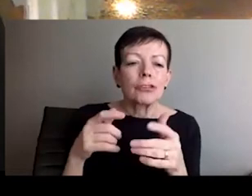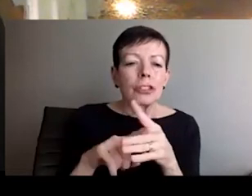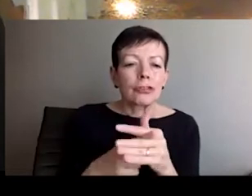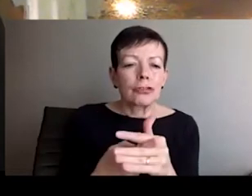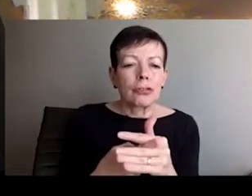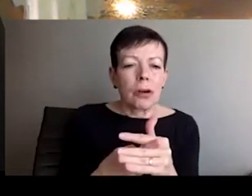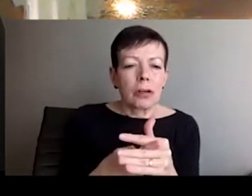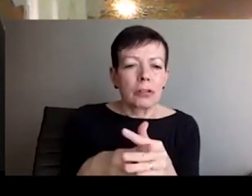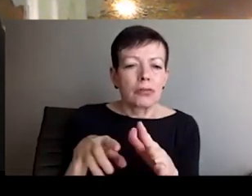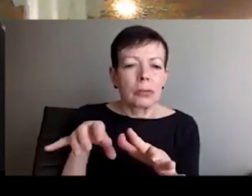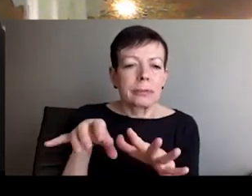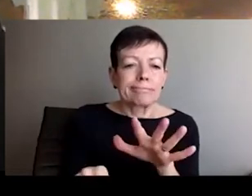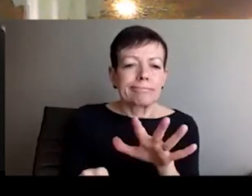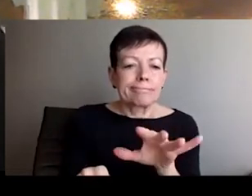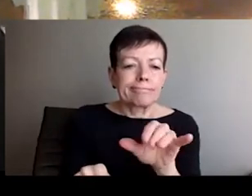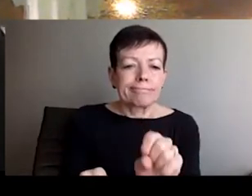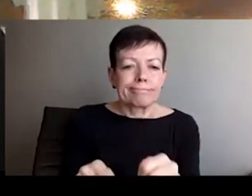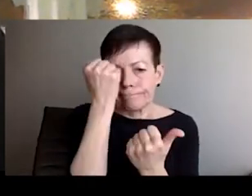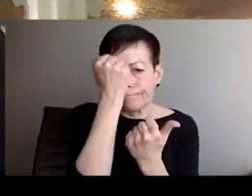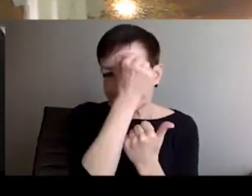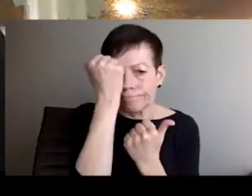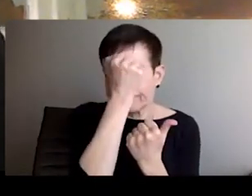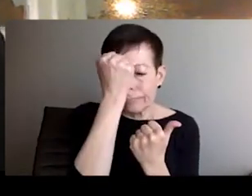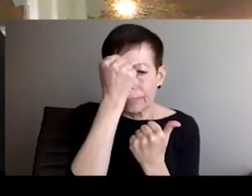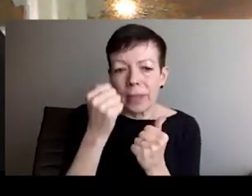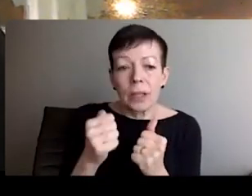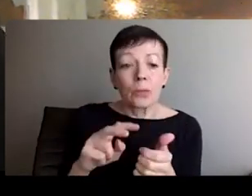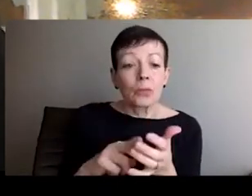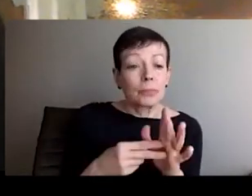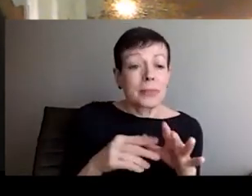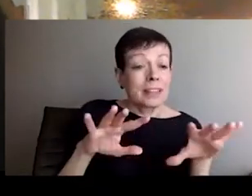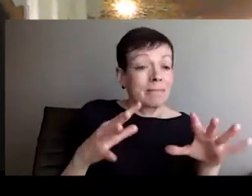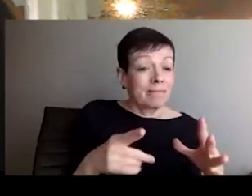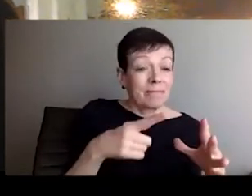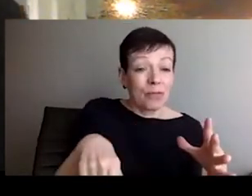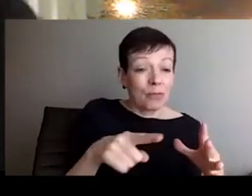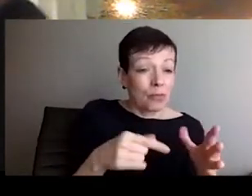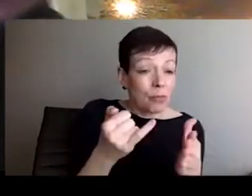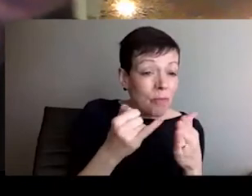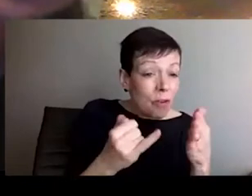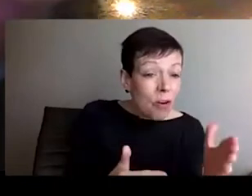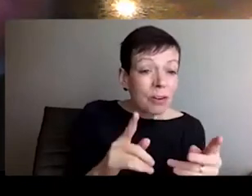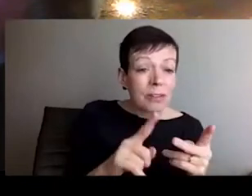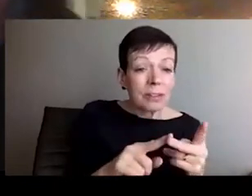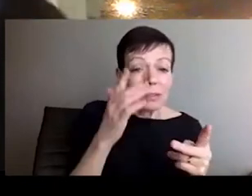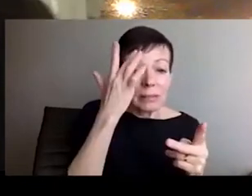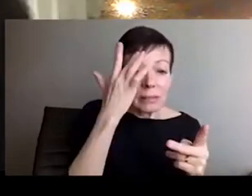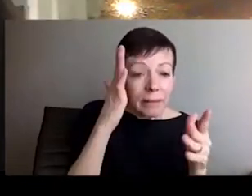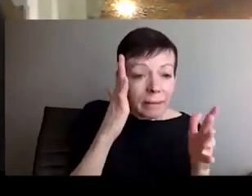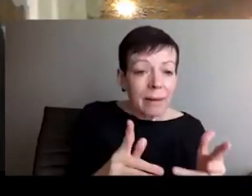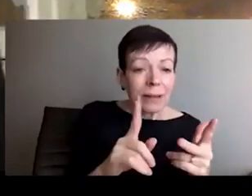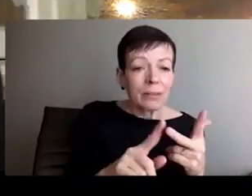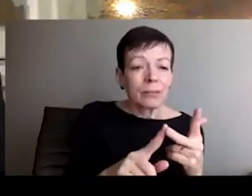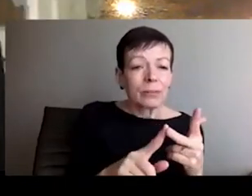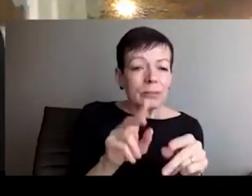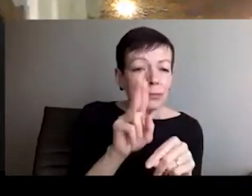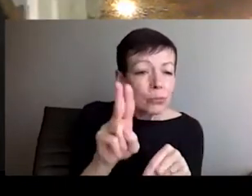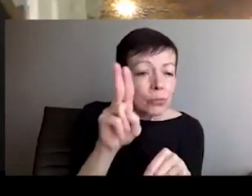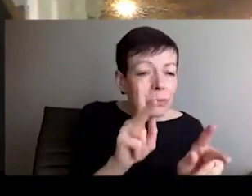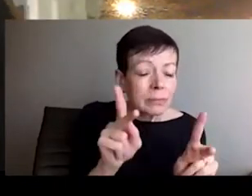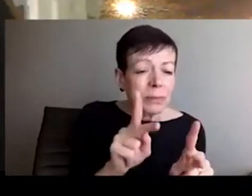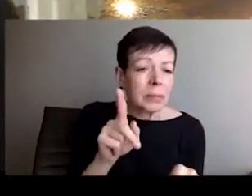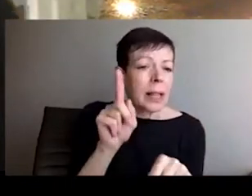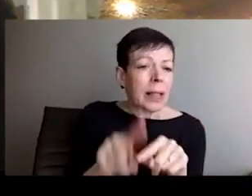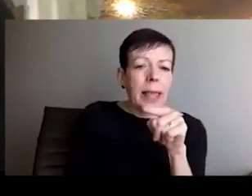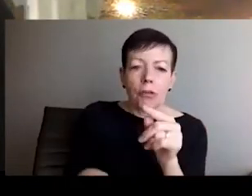past, because I think, at least for me, when it became not really possible to do